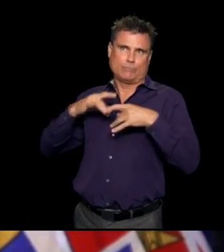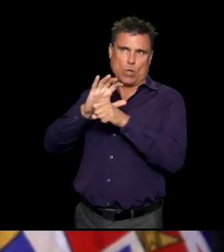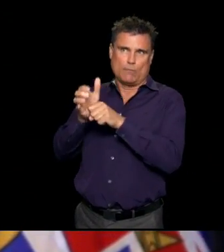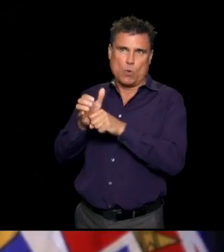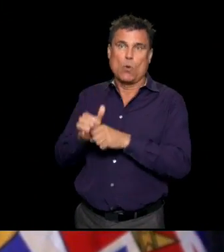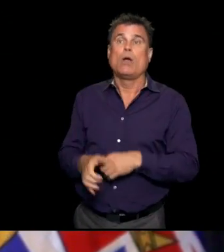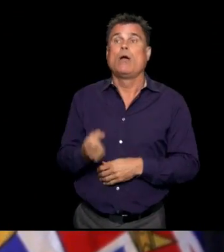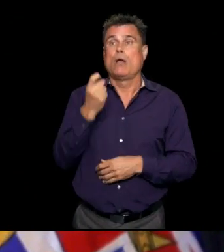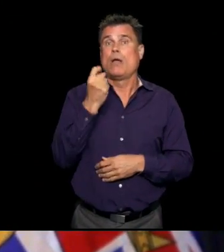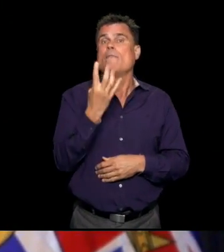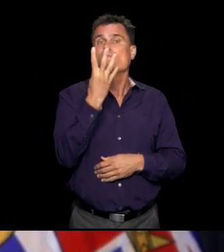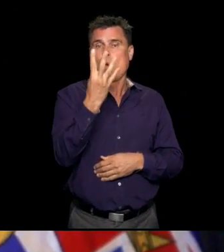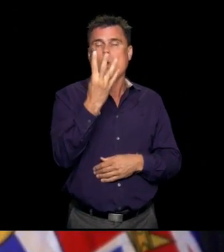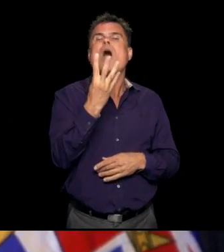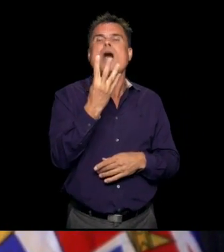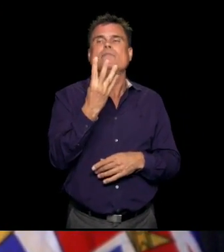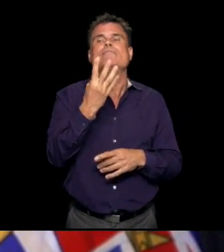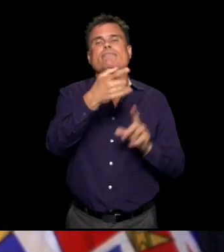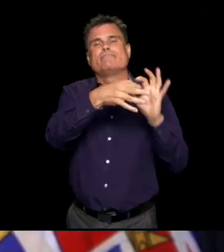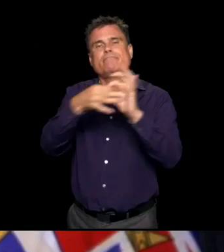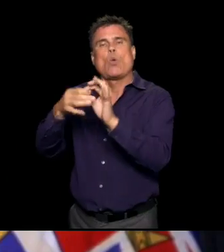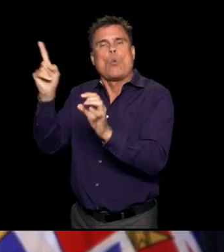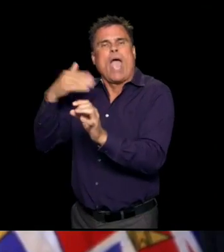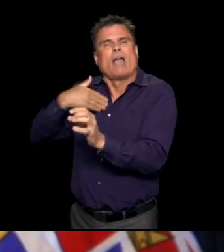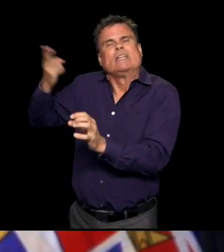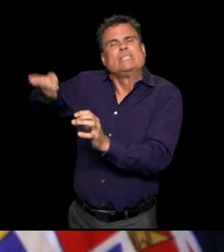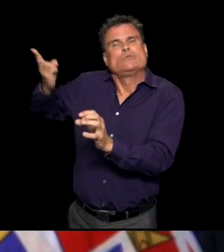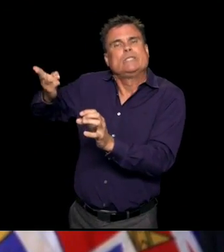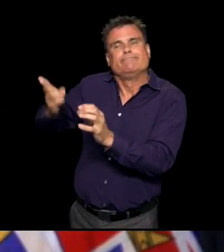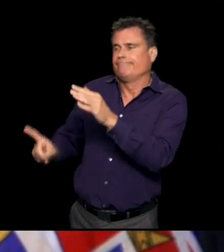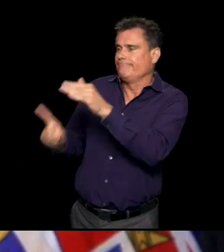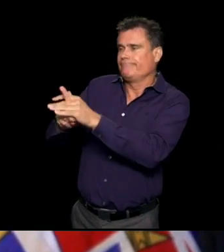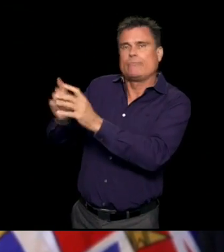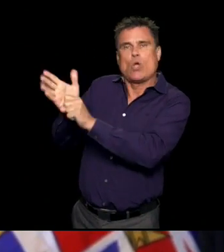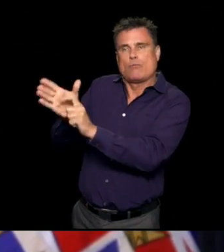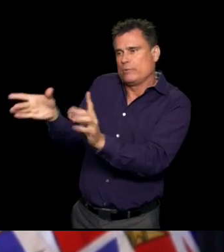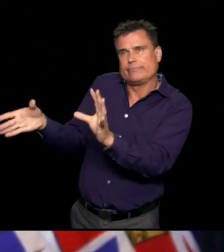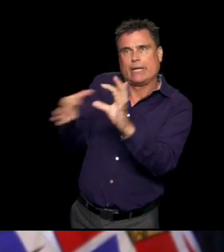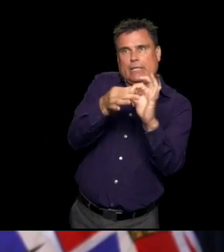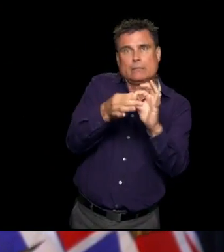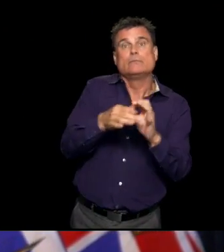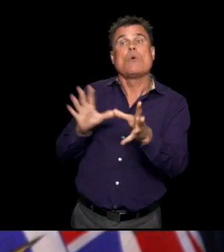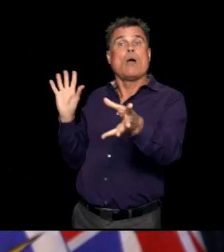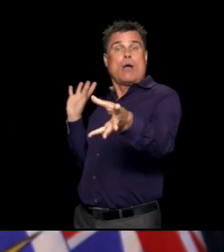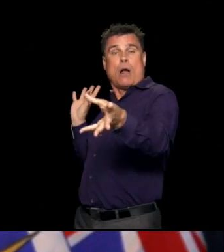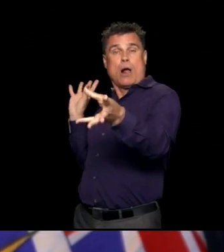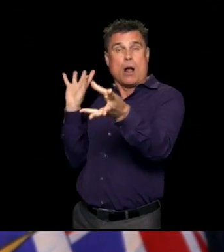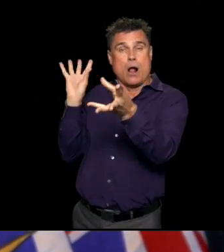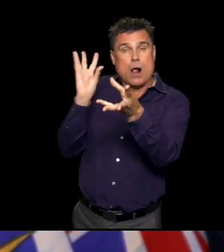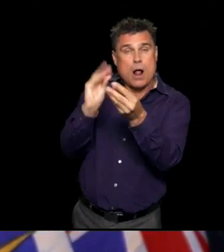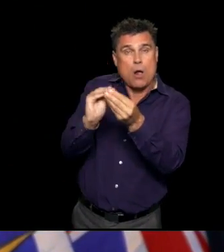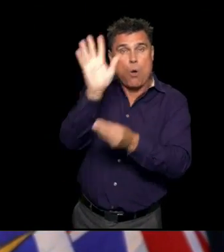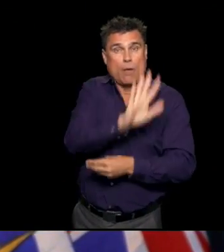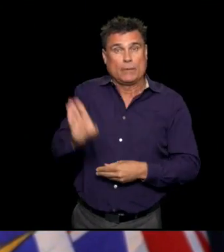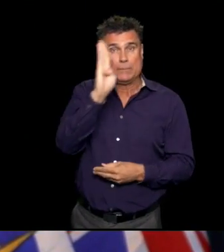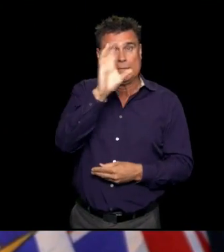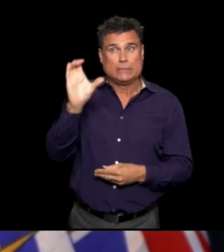-19, including four which are epidemiologically linked, bringing our total in British Columbia to 5